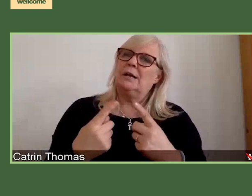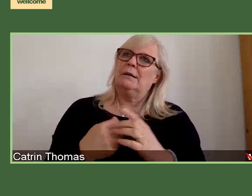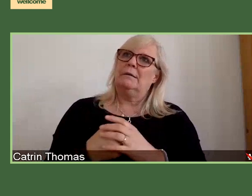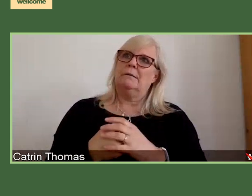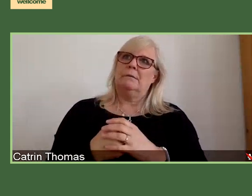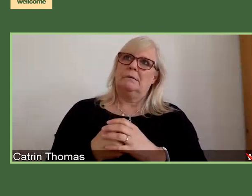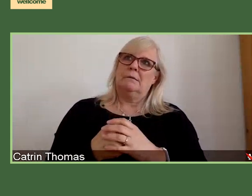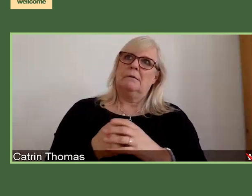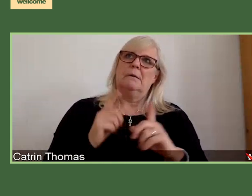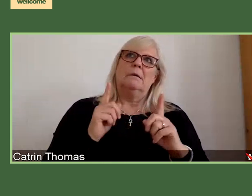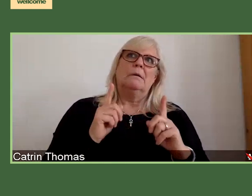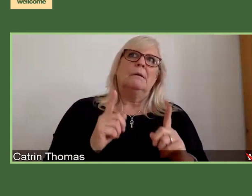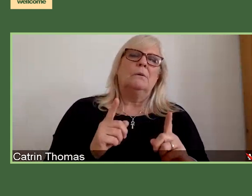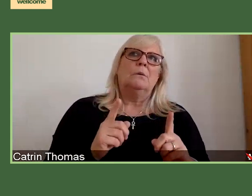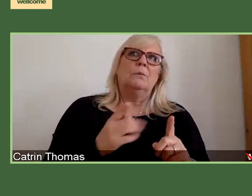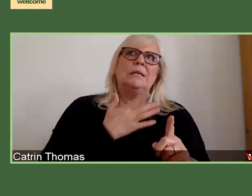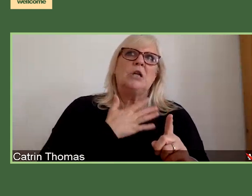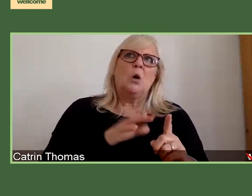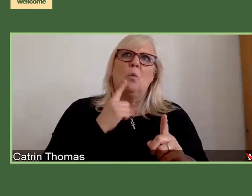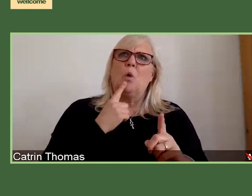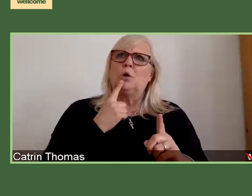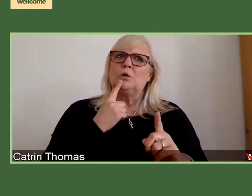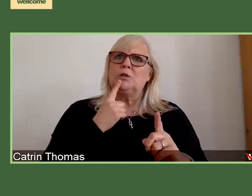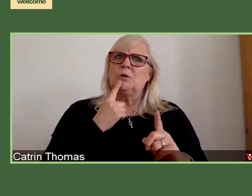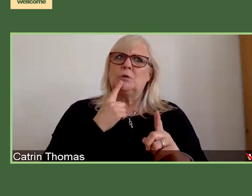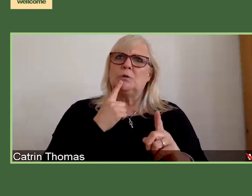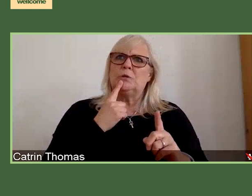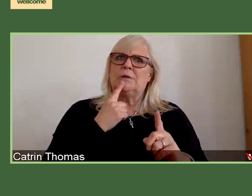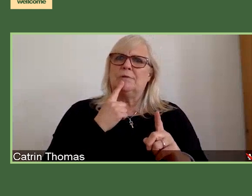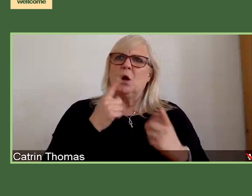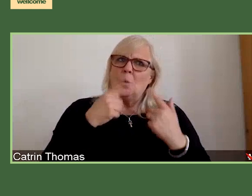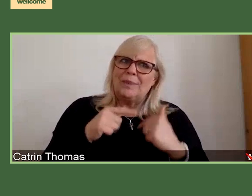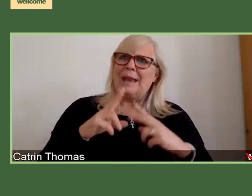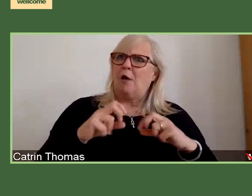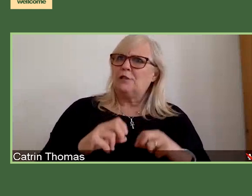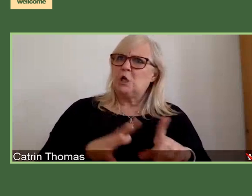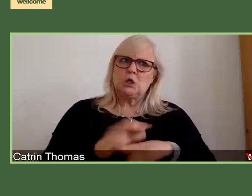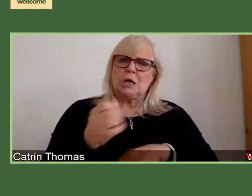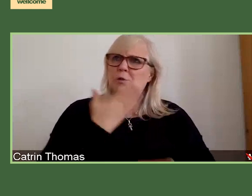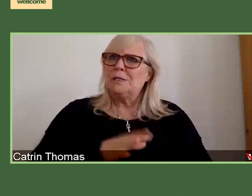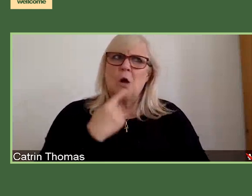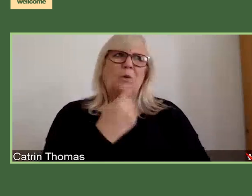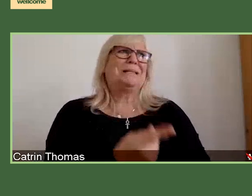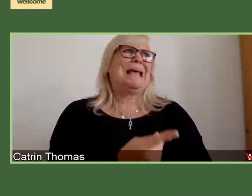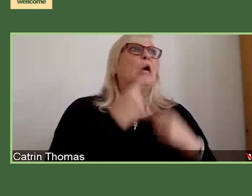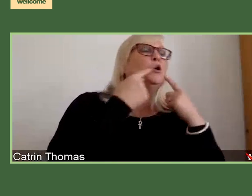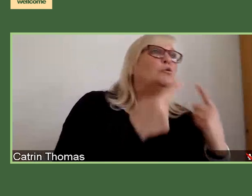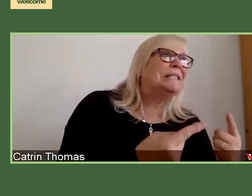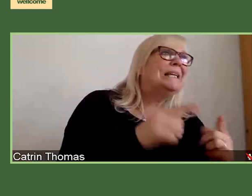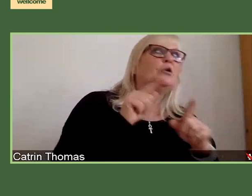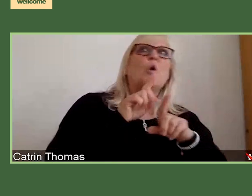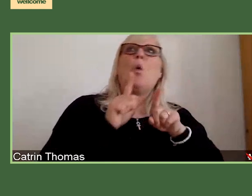culture that you do one or the other in any way. And that's something that we do not want to promote.